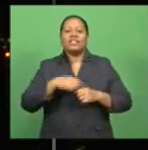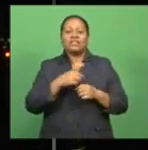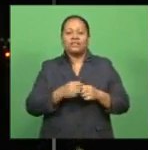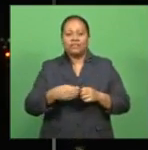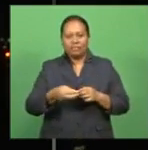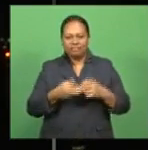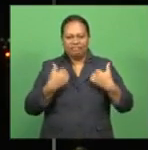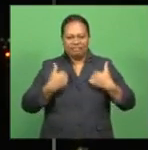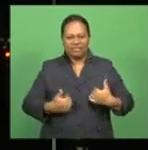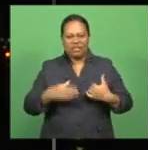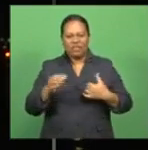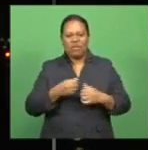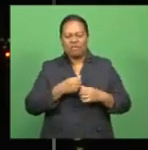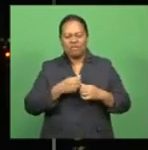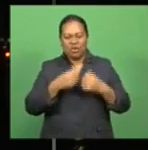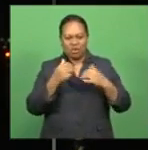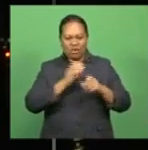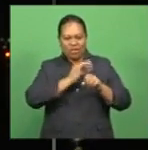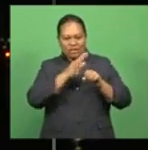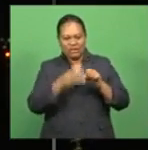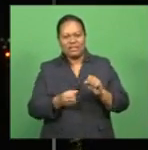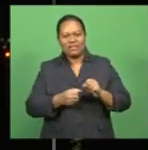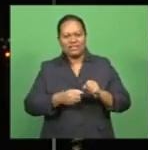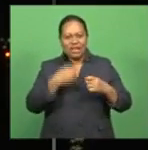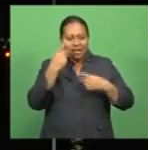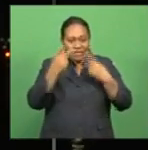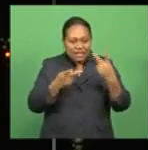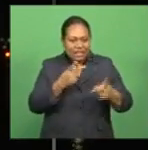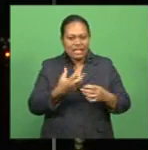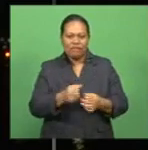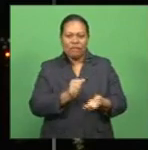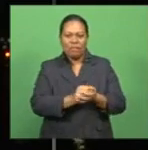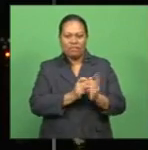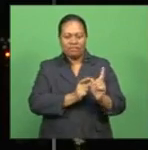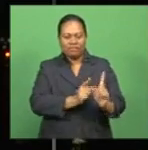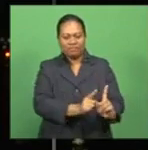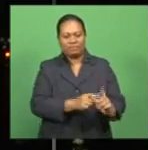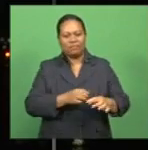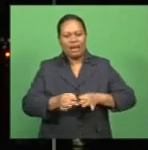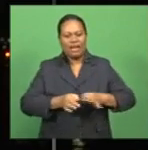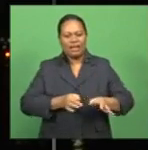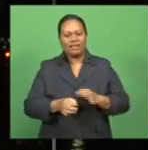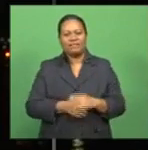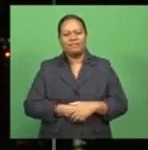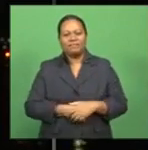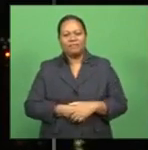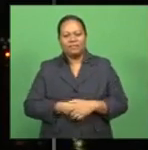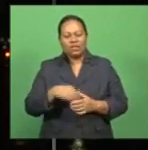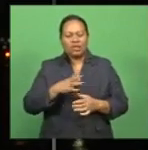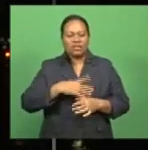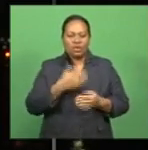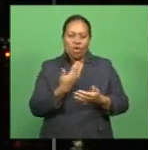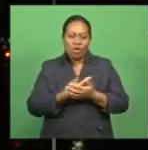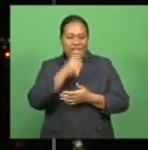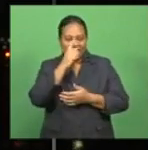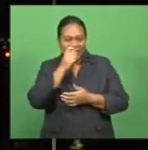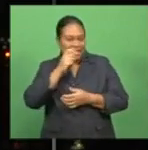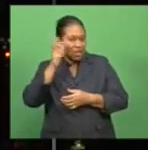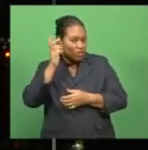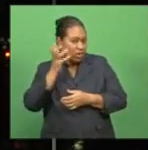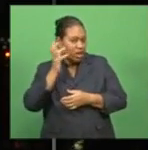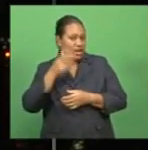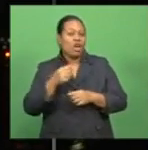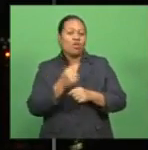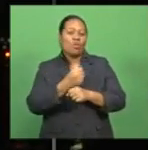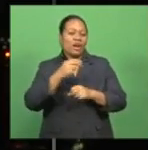and new procedures announced for hospital visitation. Now for these stories and others, tune in daily to our sister radio station,